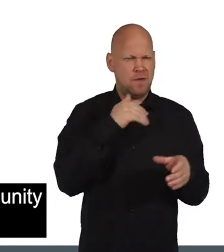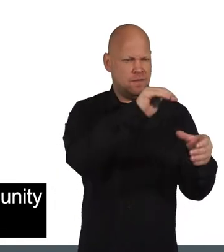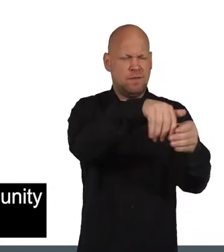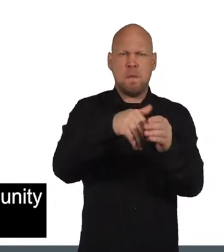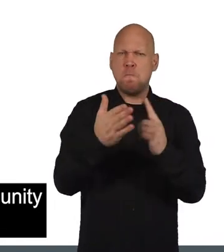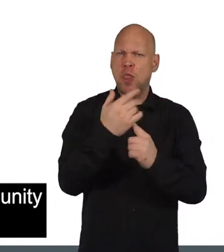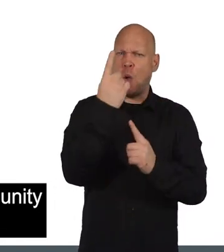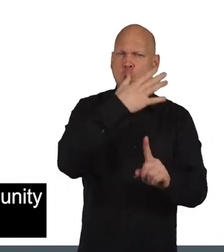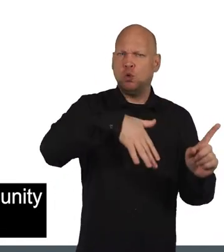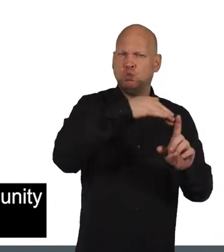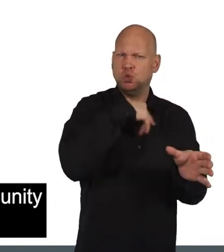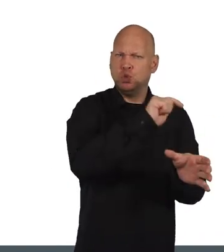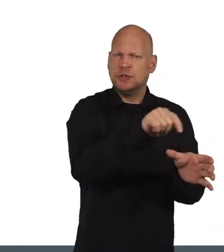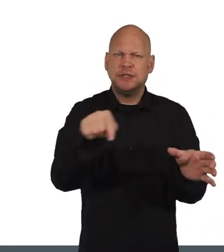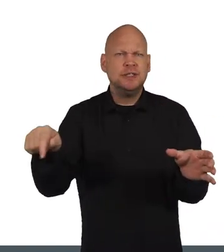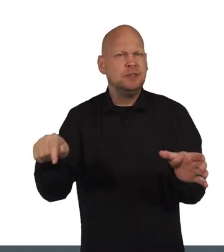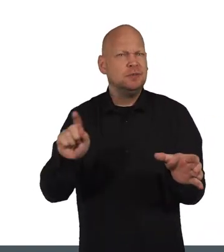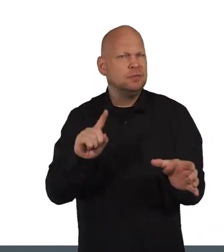community that you are part of.